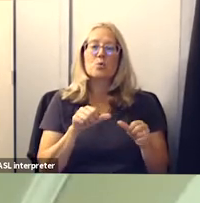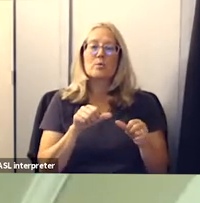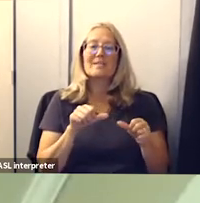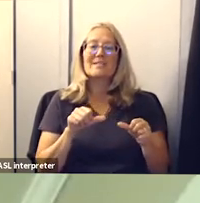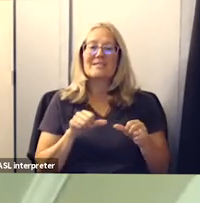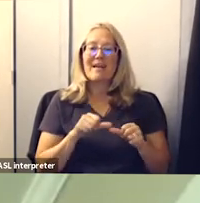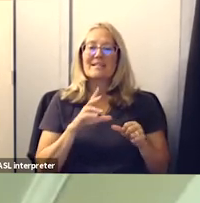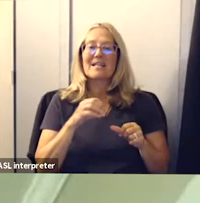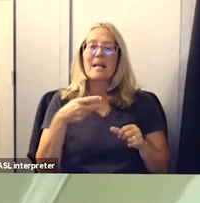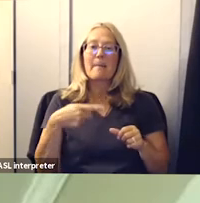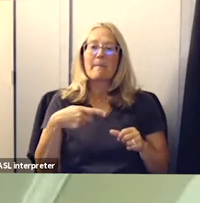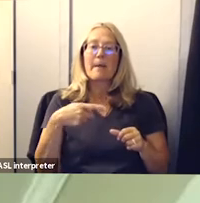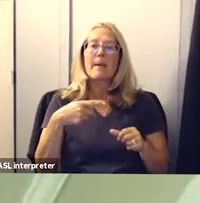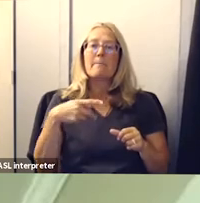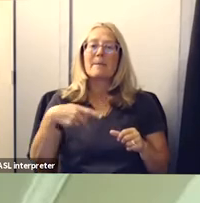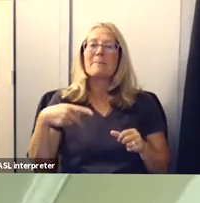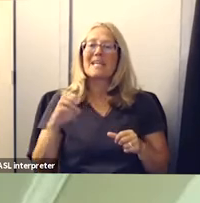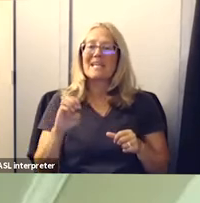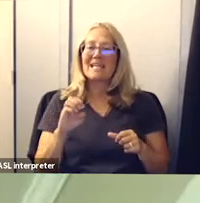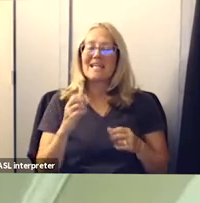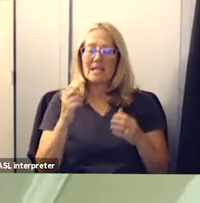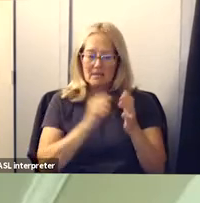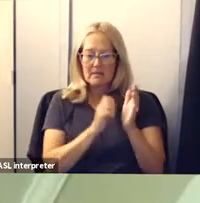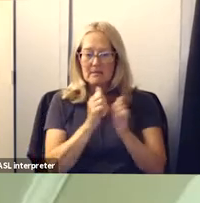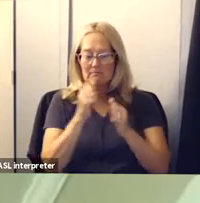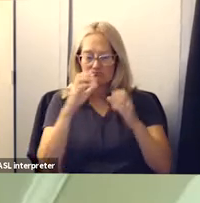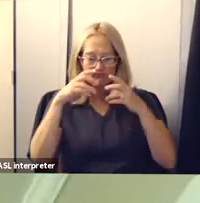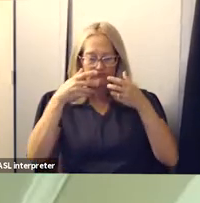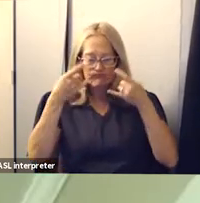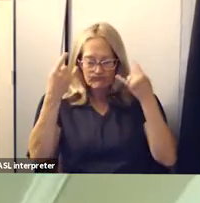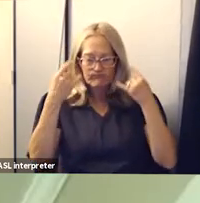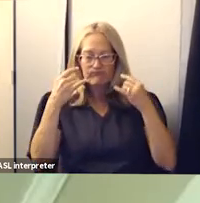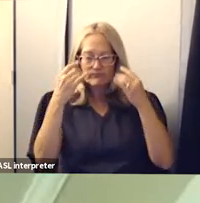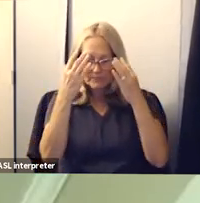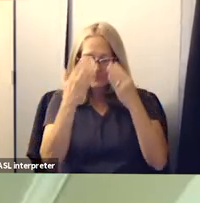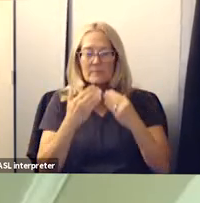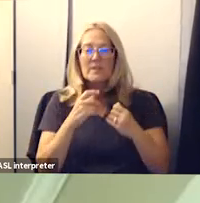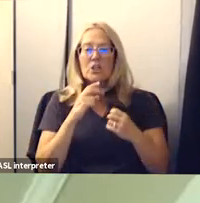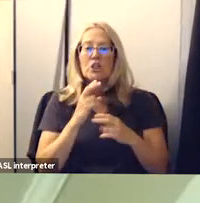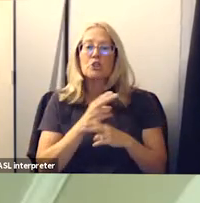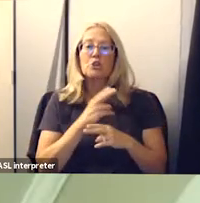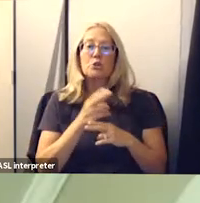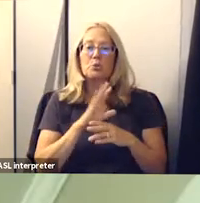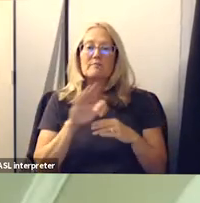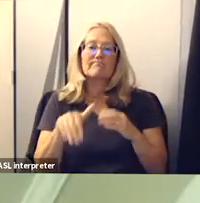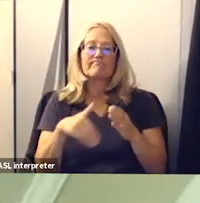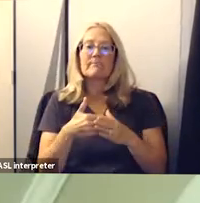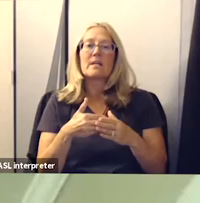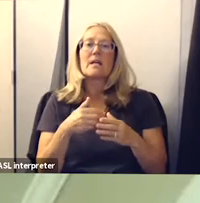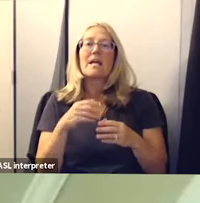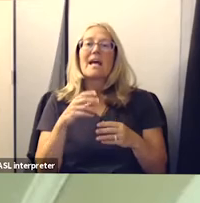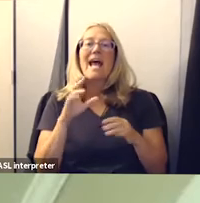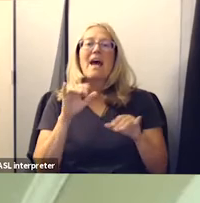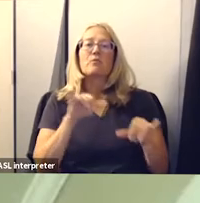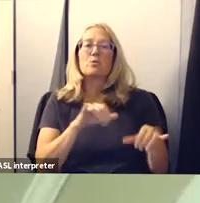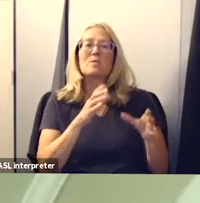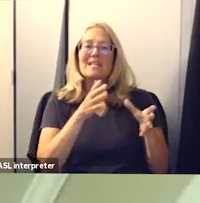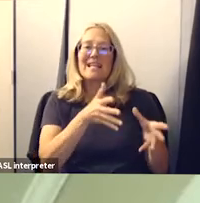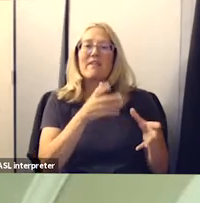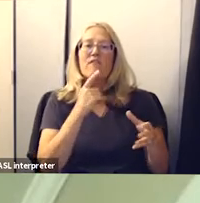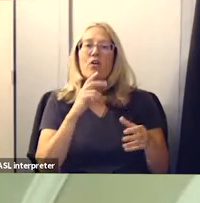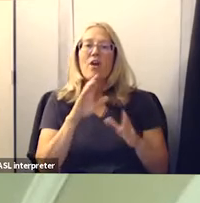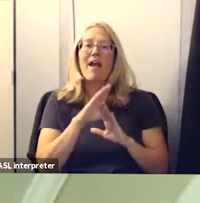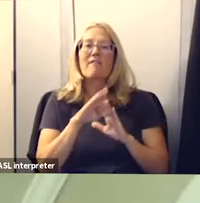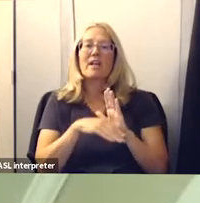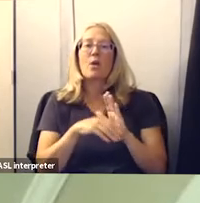ppe to make sure that they are safe uh once we uh that once we have disinfected the room it needs to sit for 30 minutes so that the contact